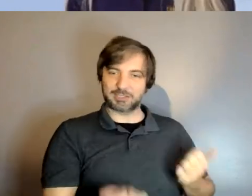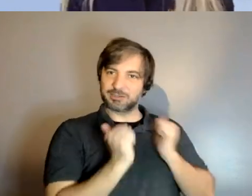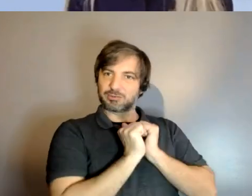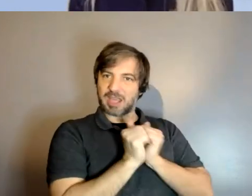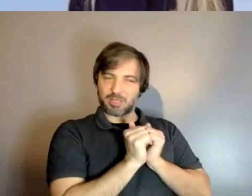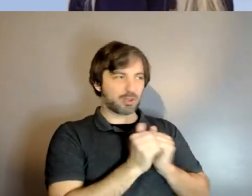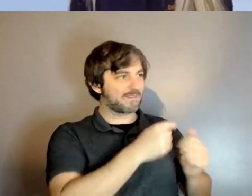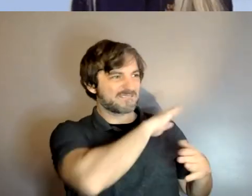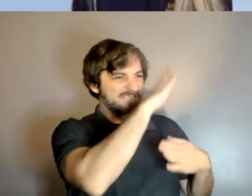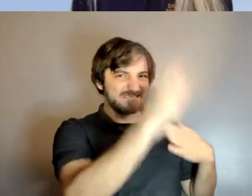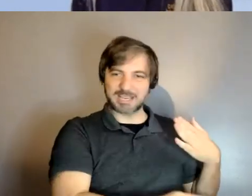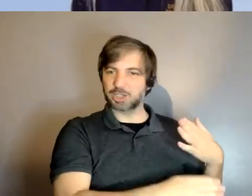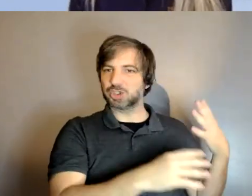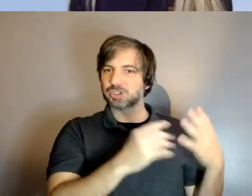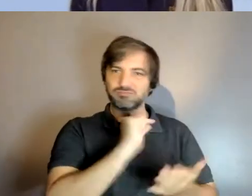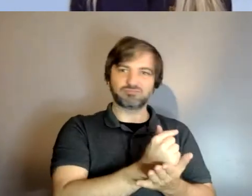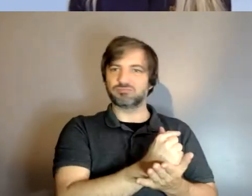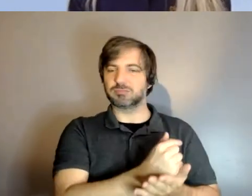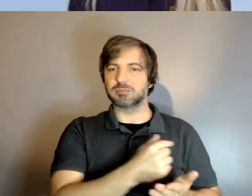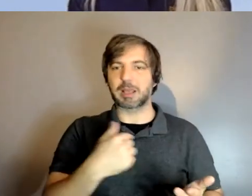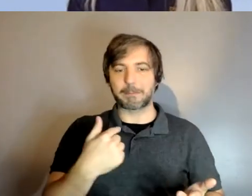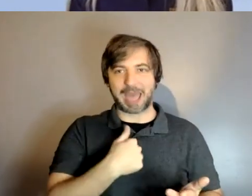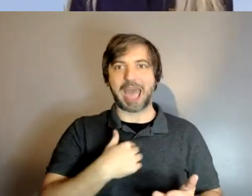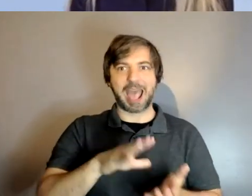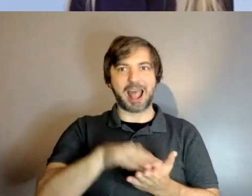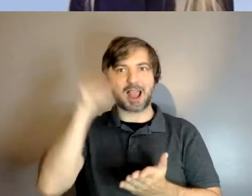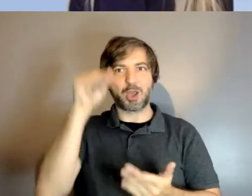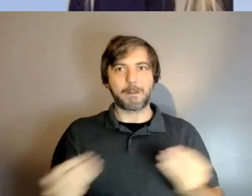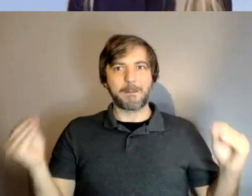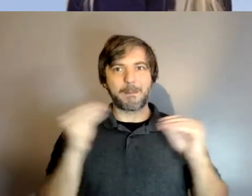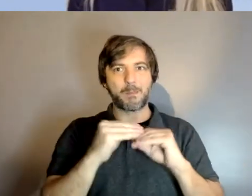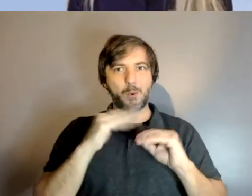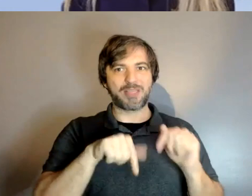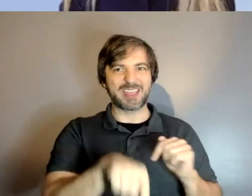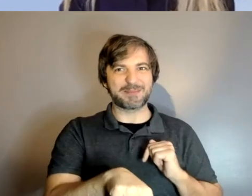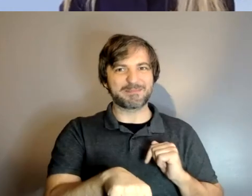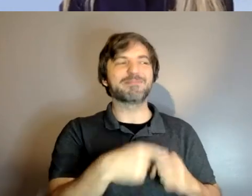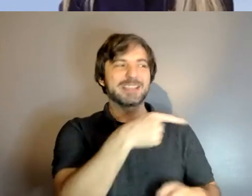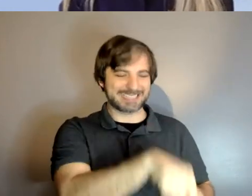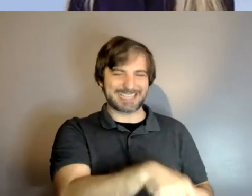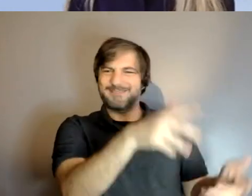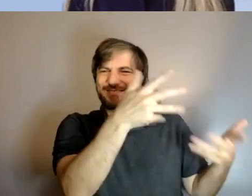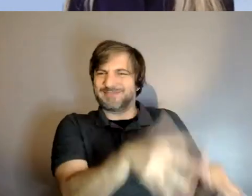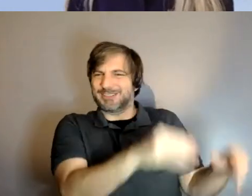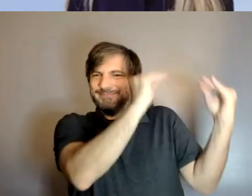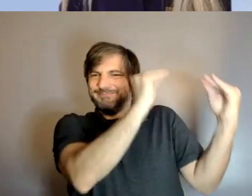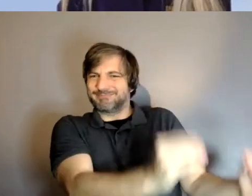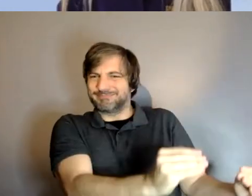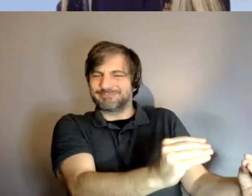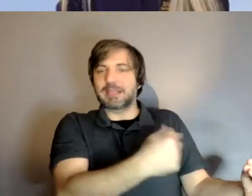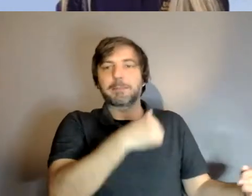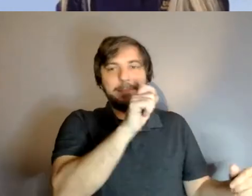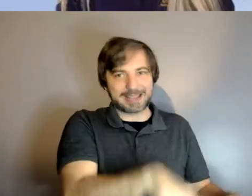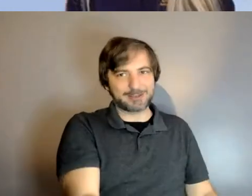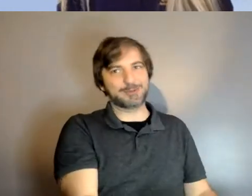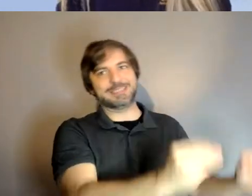where i've learned more or less than him because he already completed his training it was class ready so we returned home and then we kind get